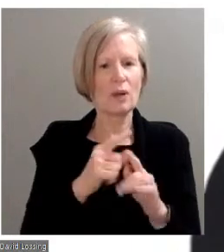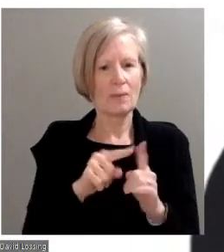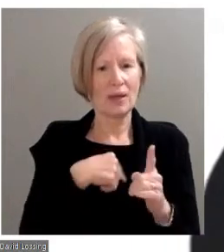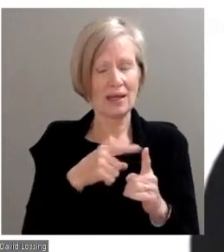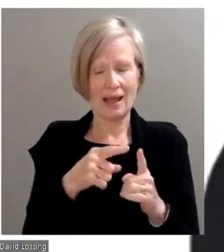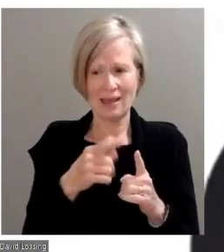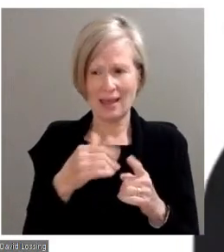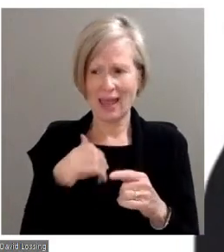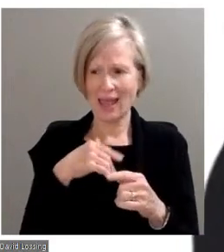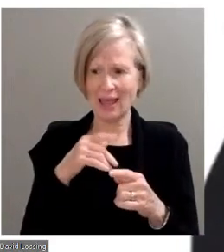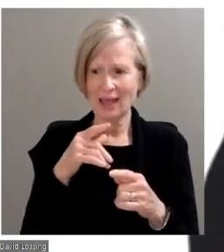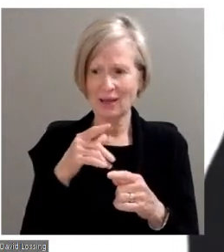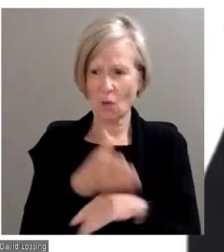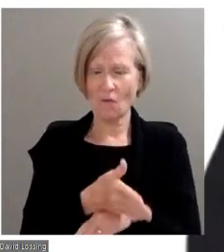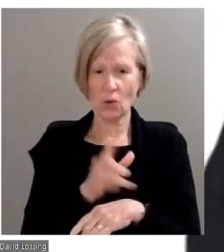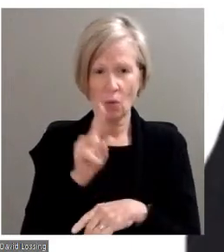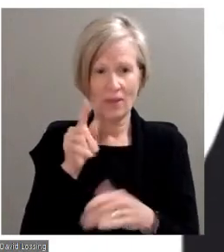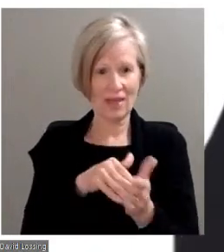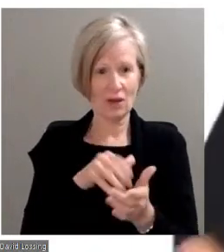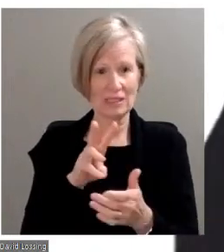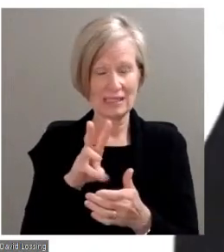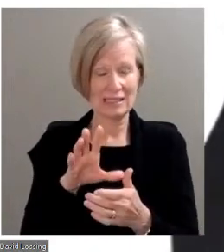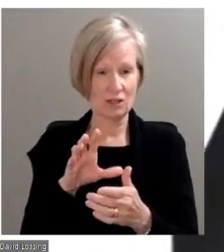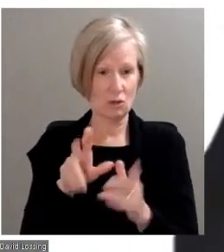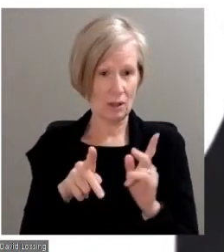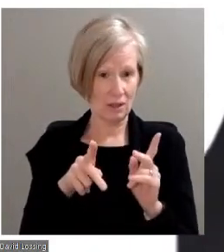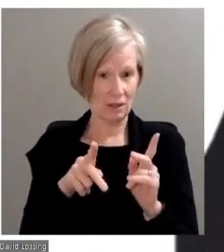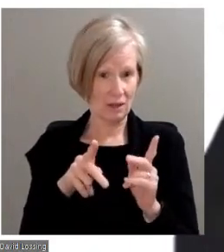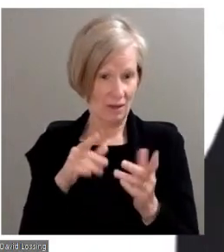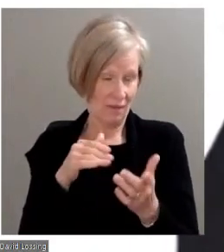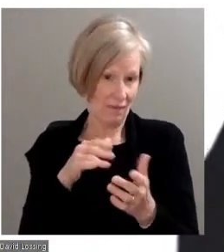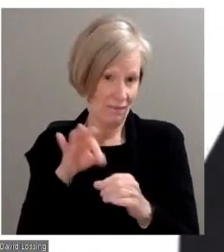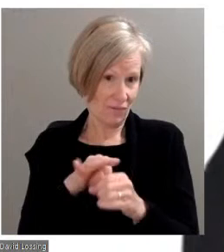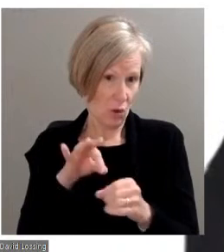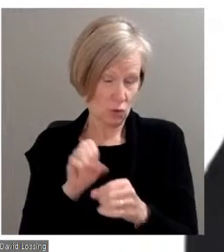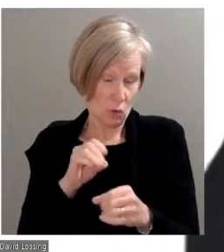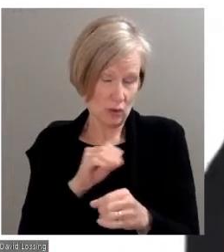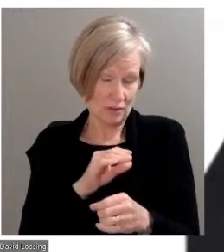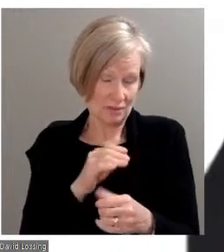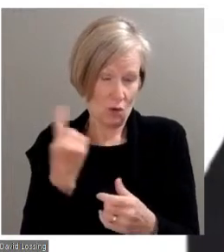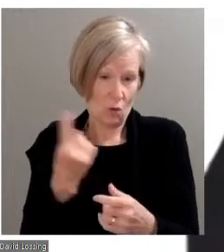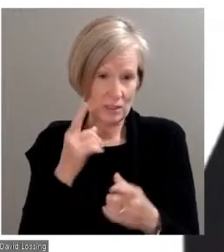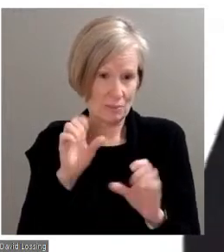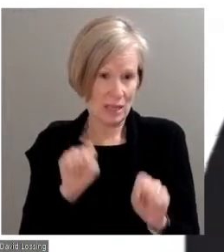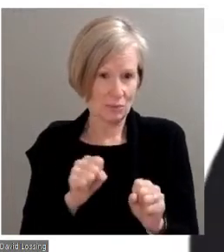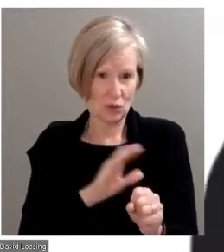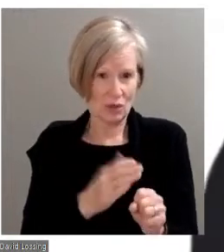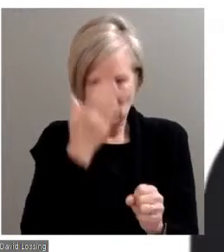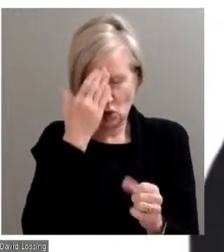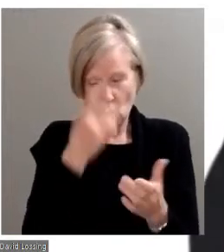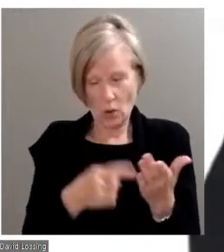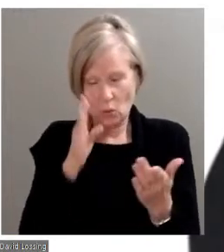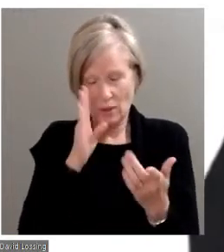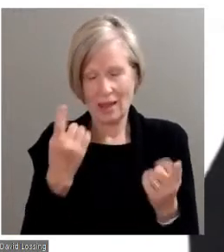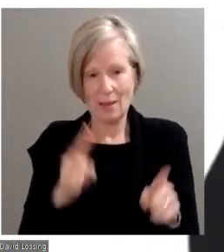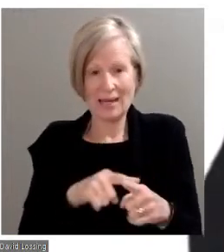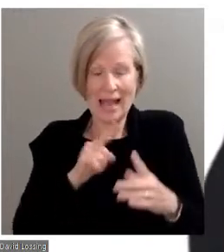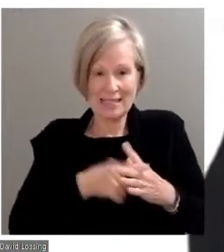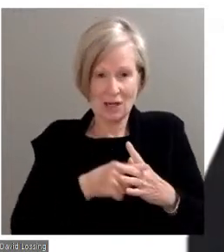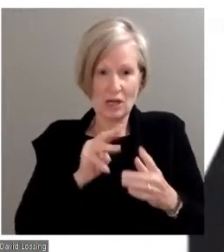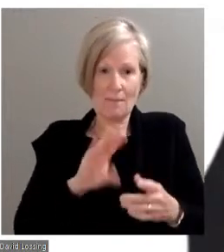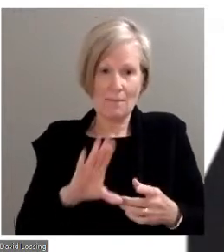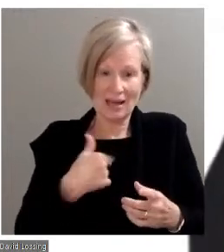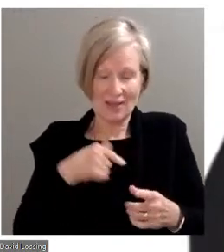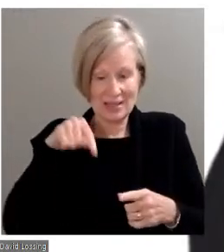1600 votes out of seven people. So, you know, it's always possible, you never know what's going to happen. So Mott is where I started, and this is